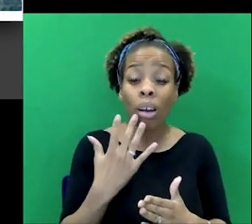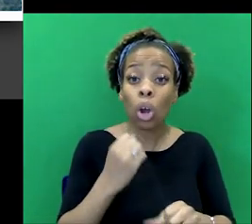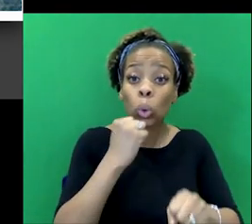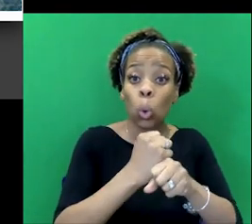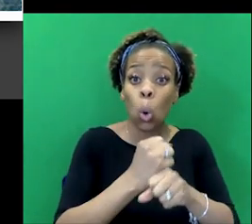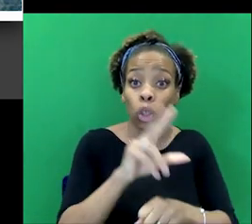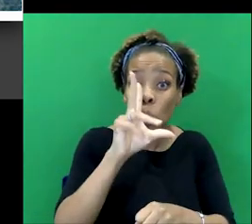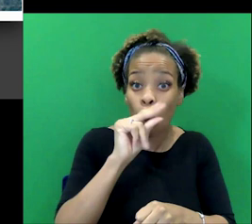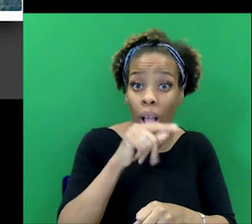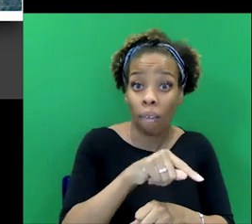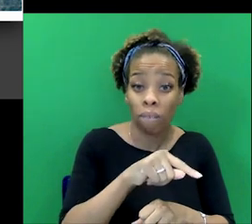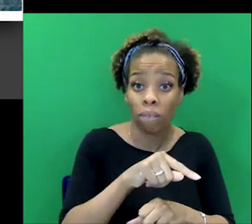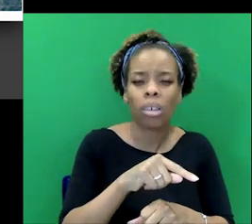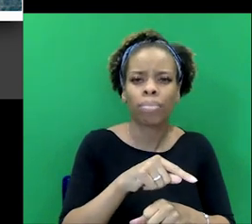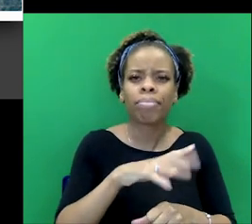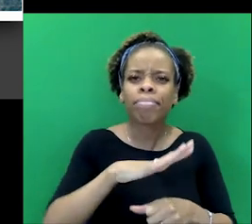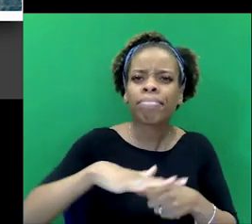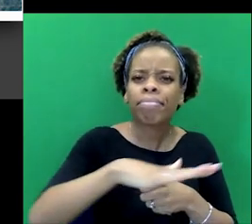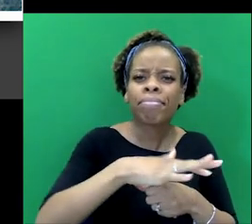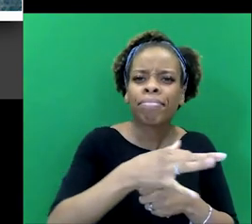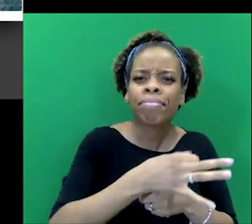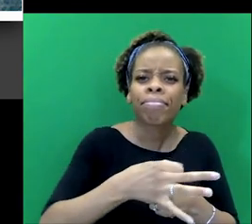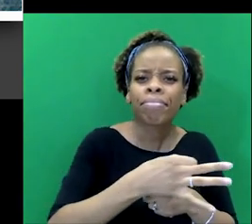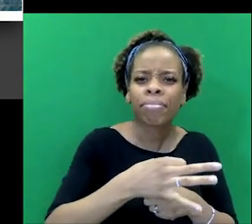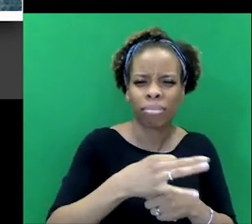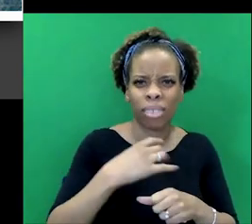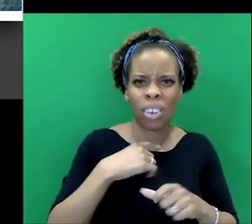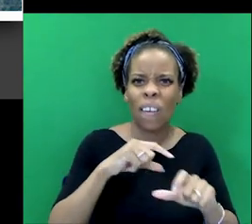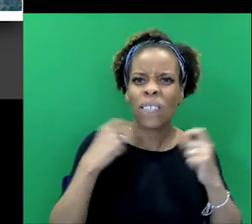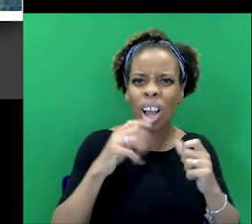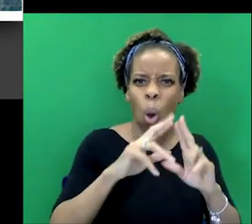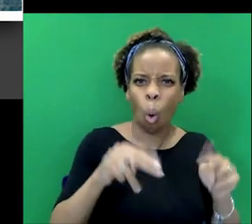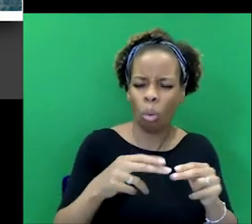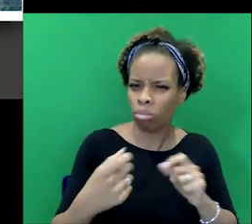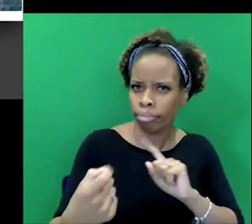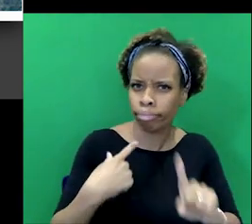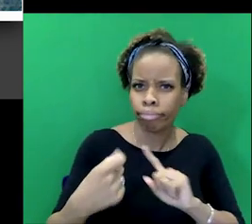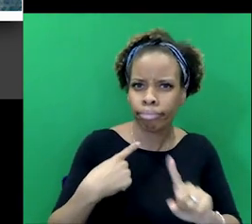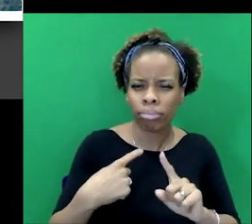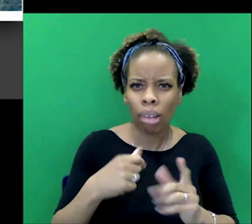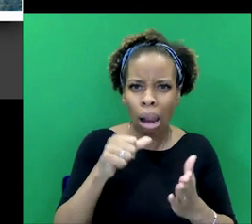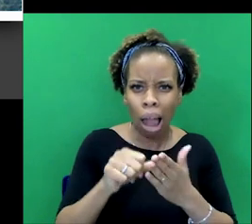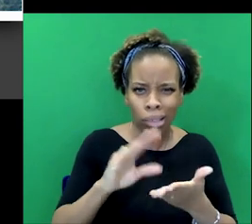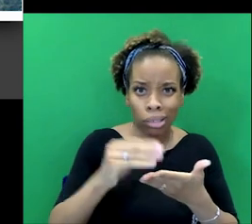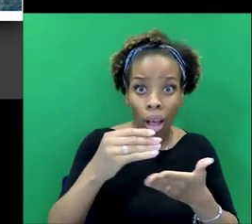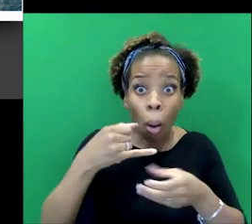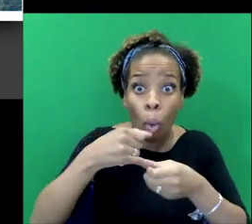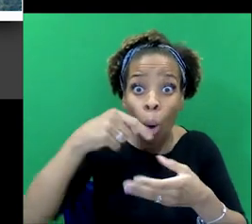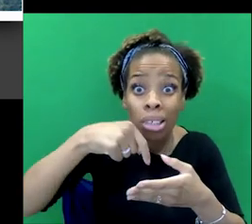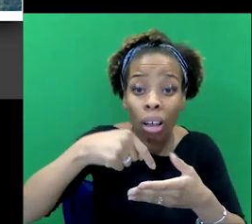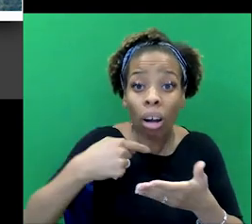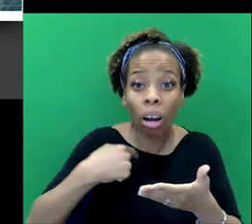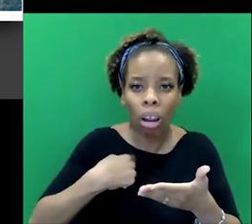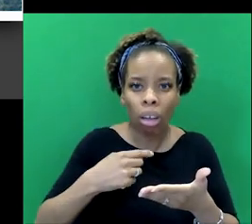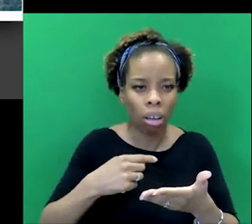So suddenly, you know, the vicarage, they start receiving these poison pen letters. And they're targeted at the